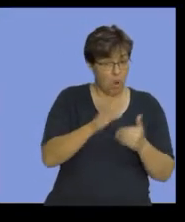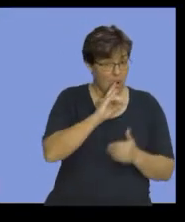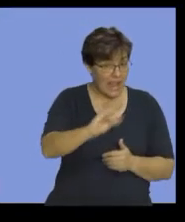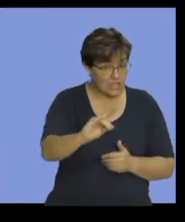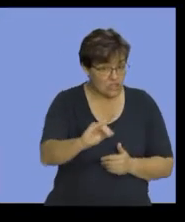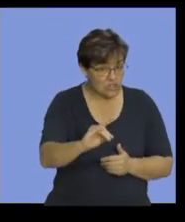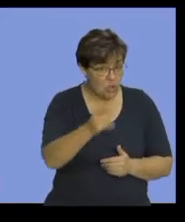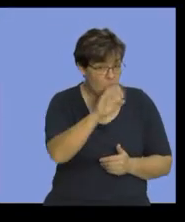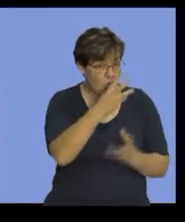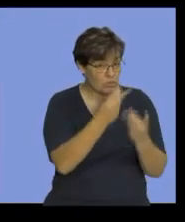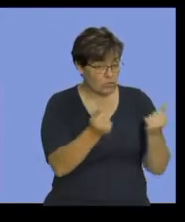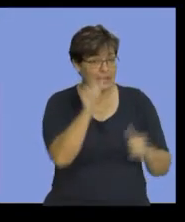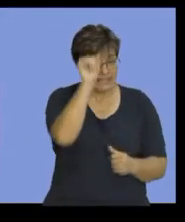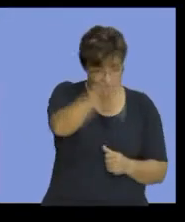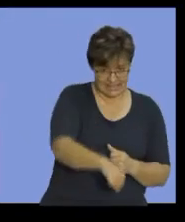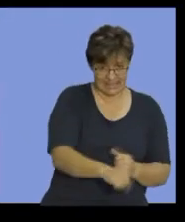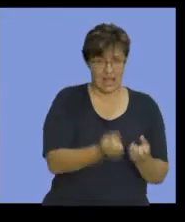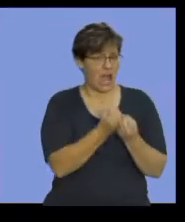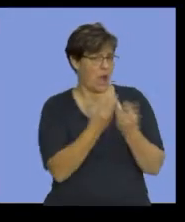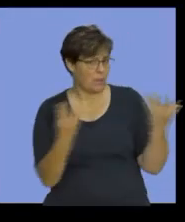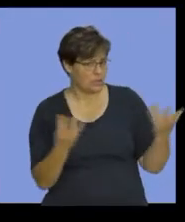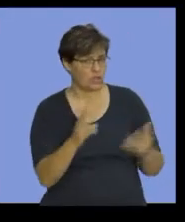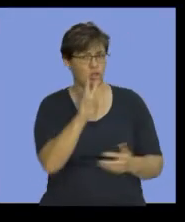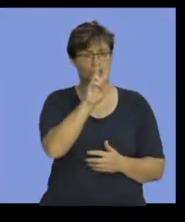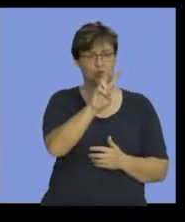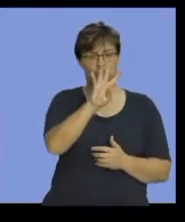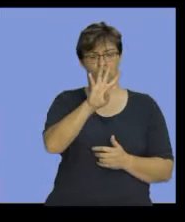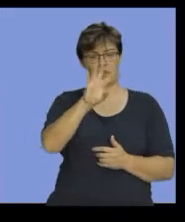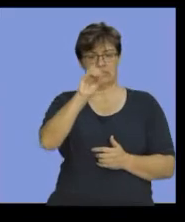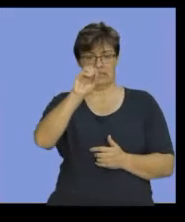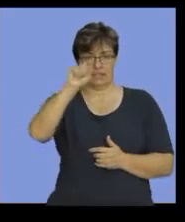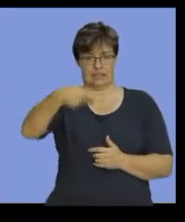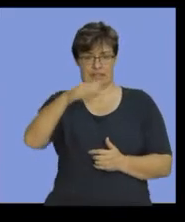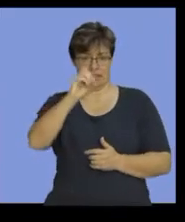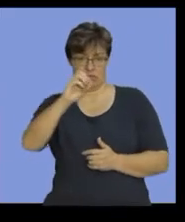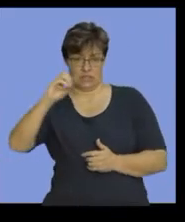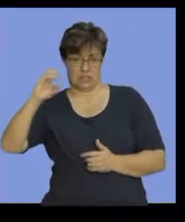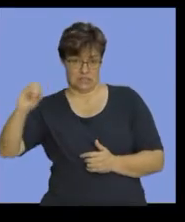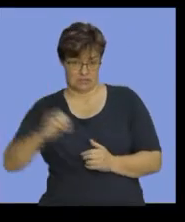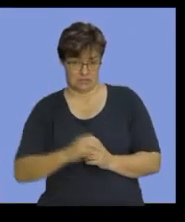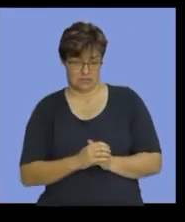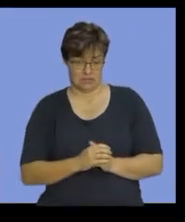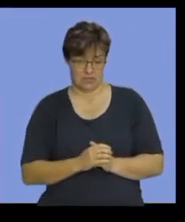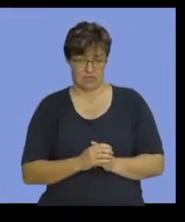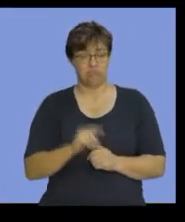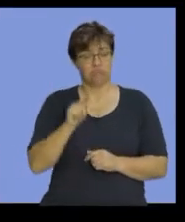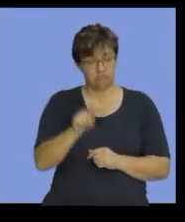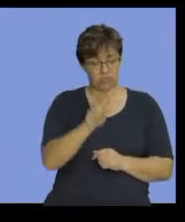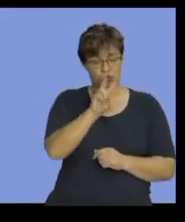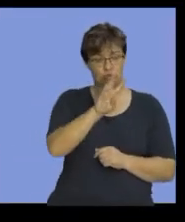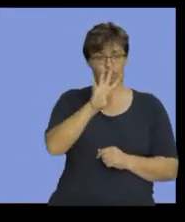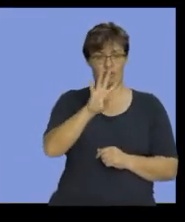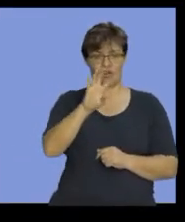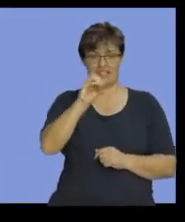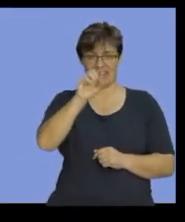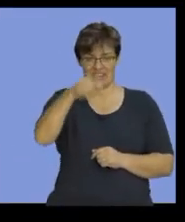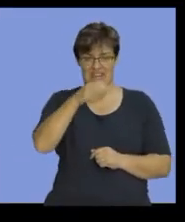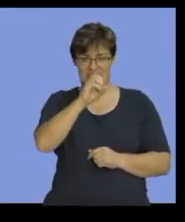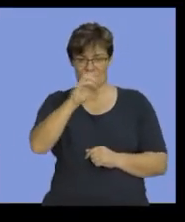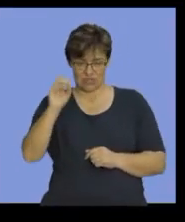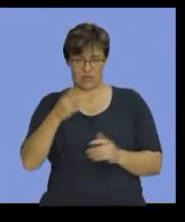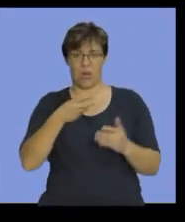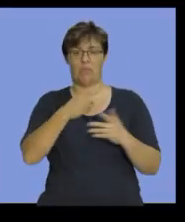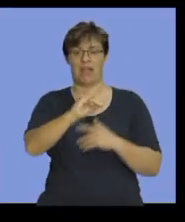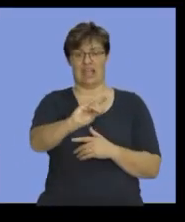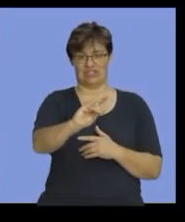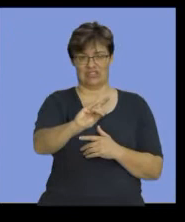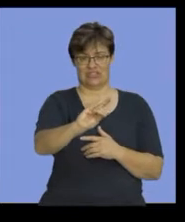Yes, we did. How much? 240,000 rand. You can see here, there's a 240,000 rand bought for